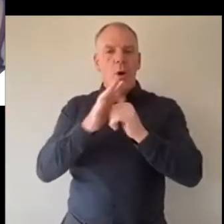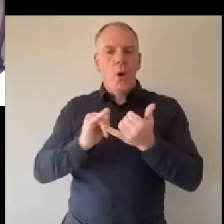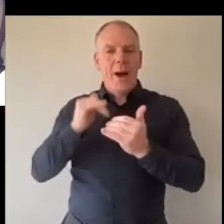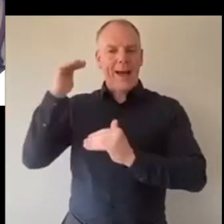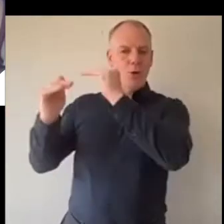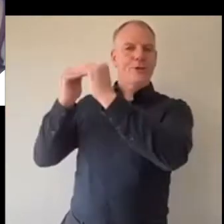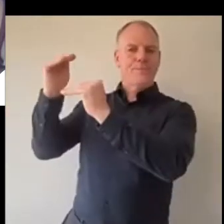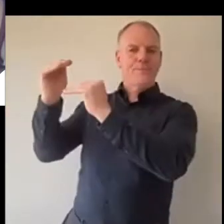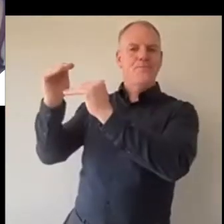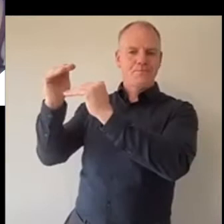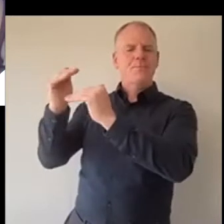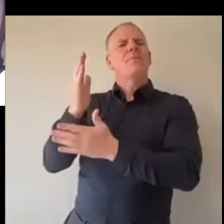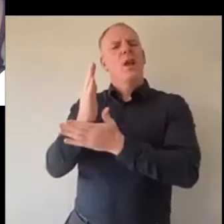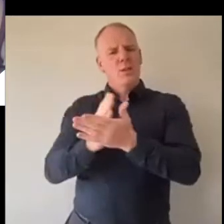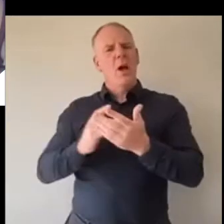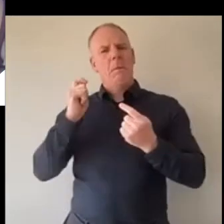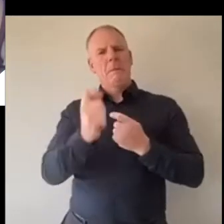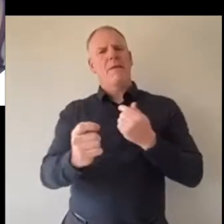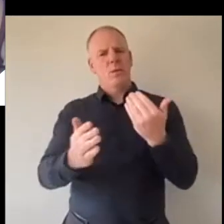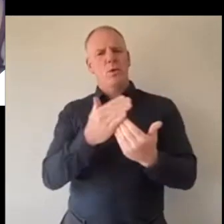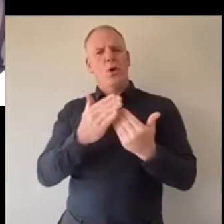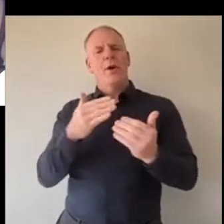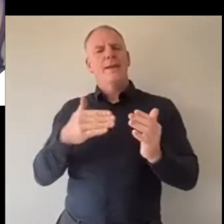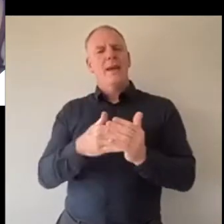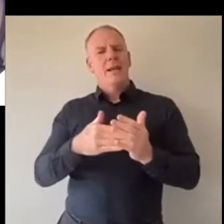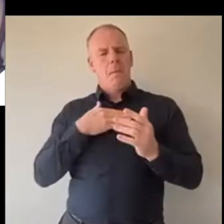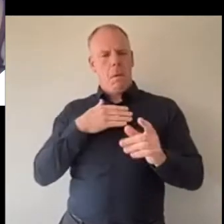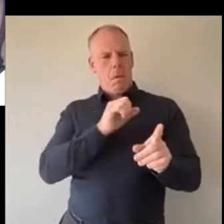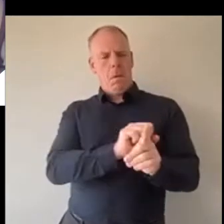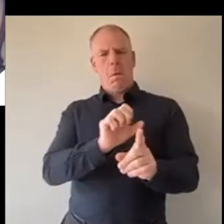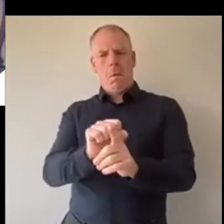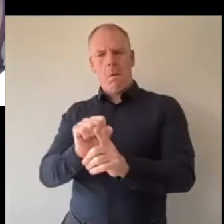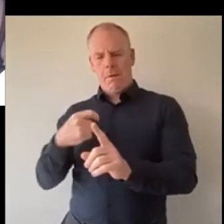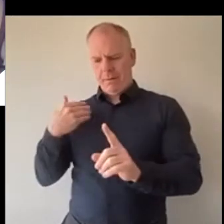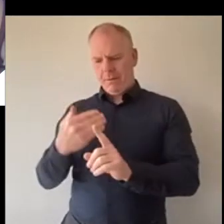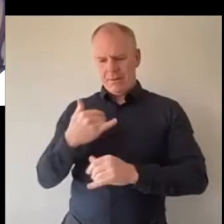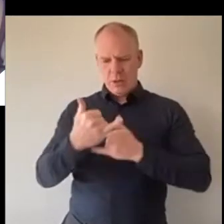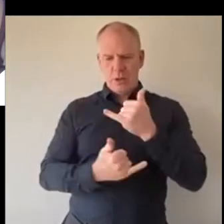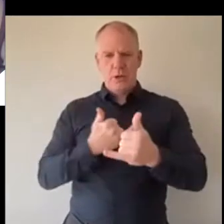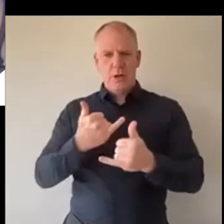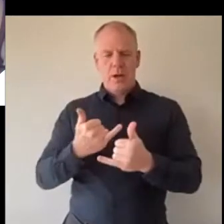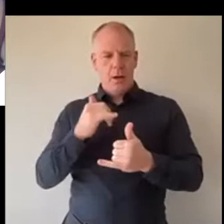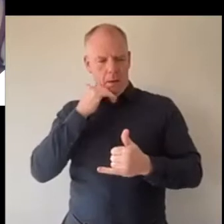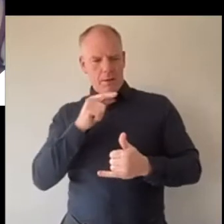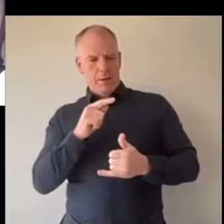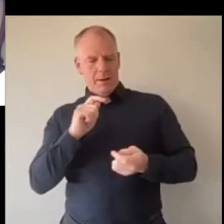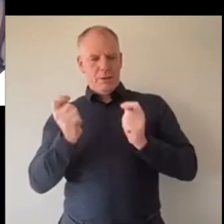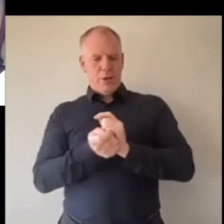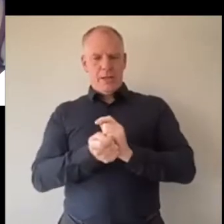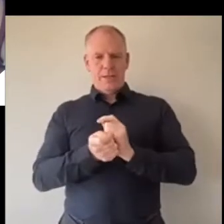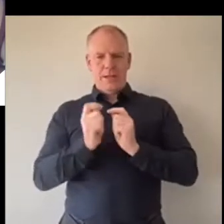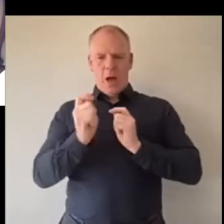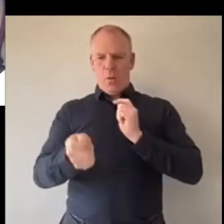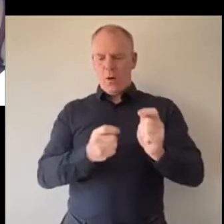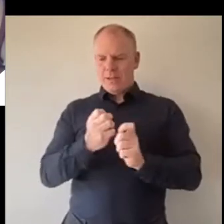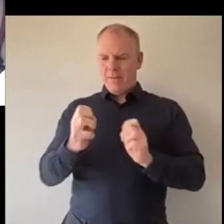So there's been some that's been awarded to younger people. But what I've noticed this year is that we're changing the awards to every month, that